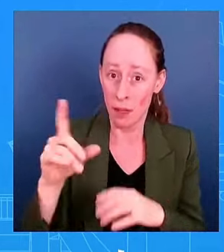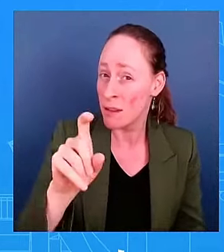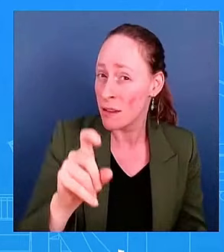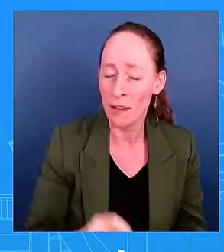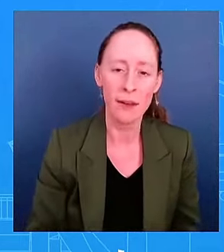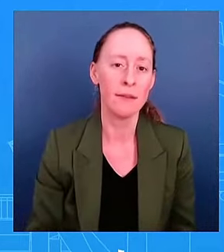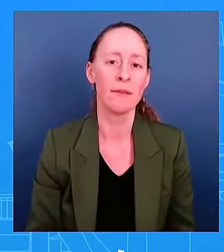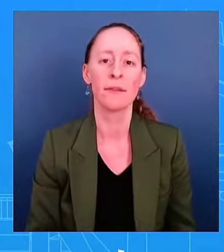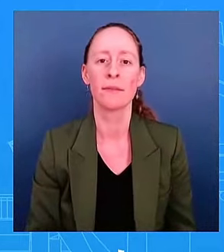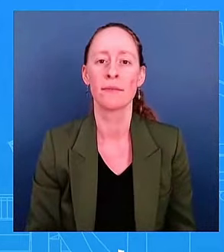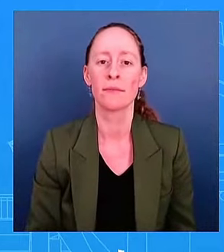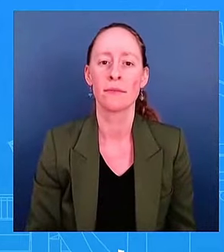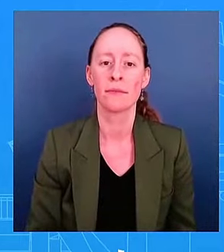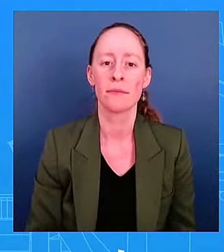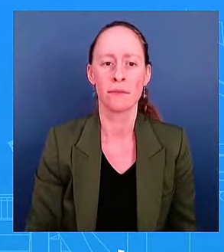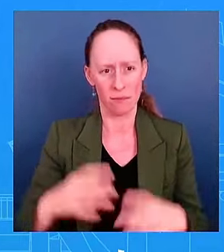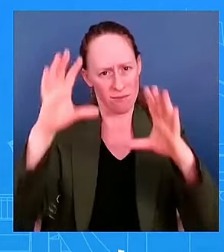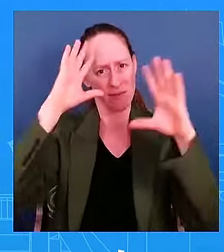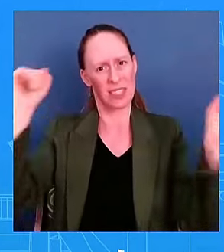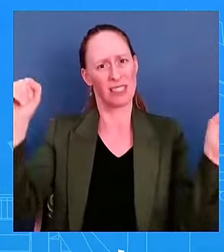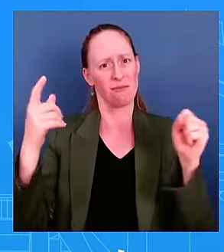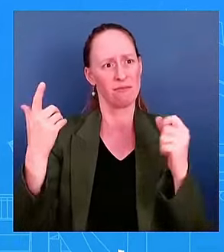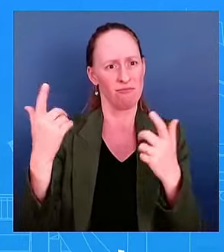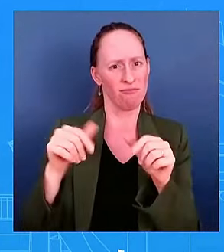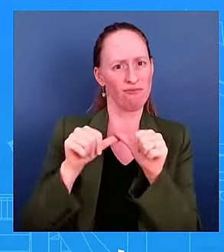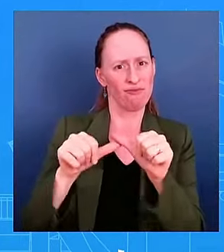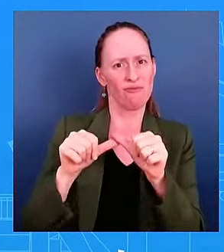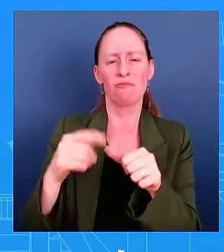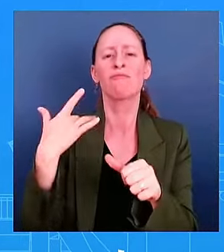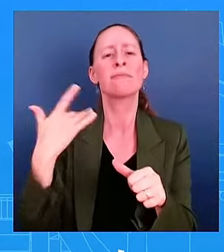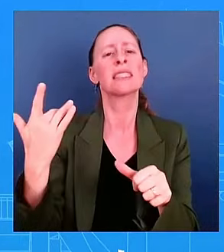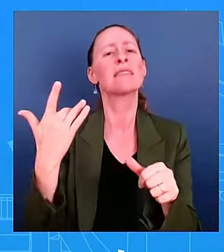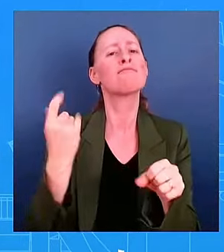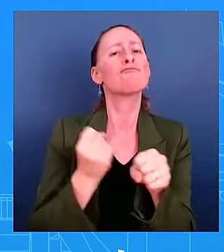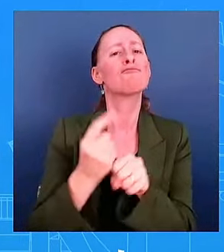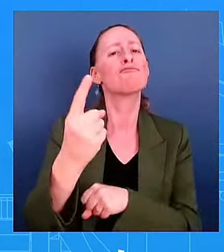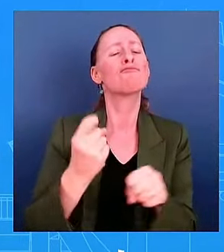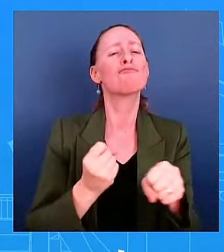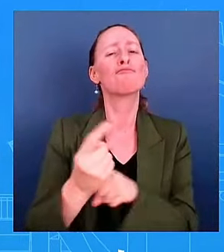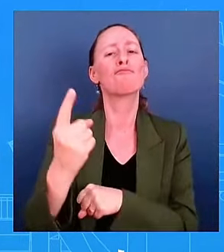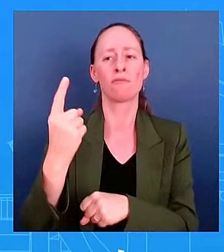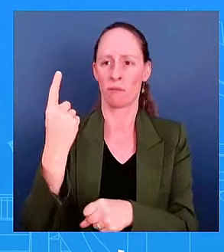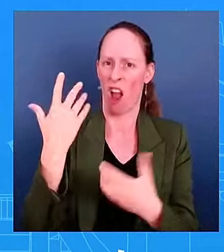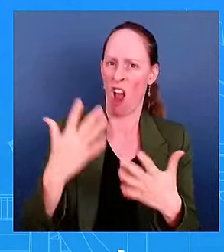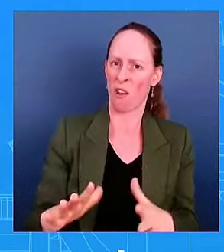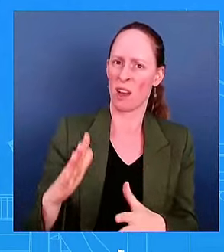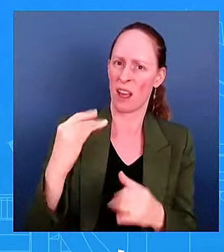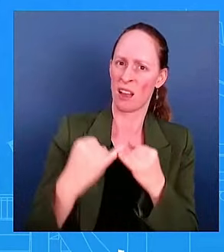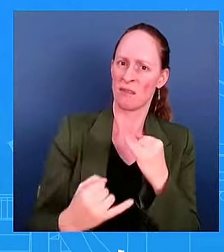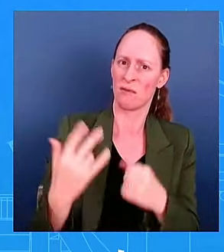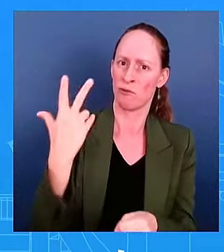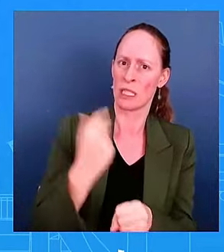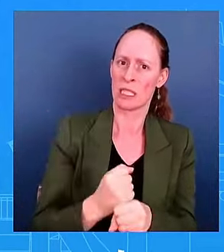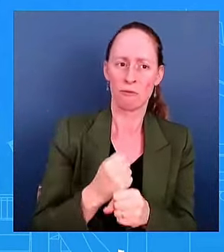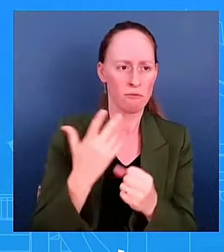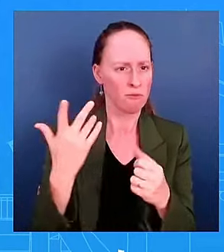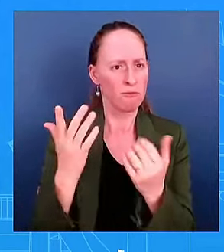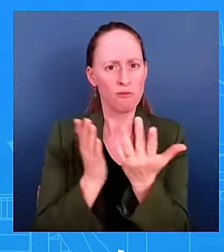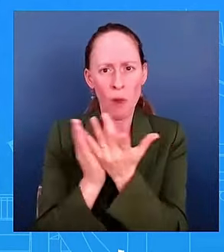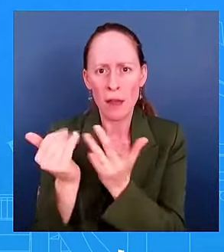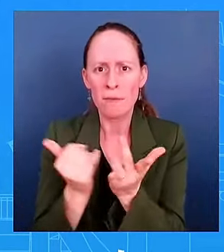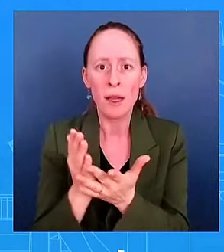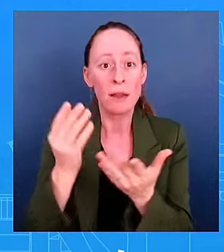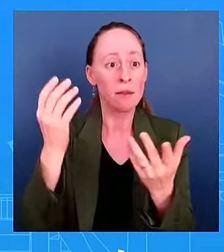has been transparent and it has been comprehensive. It has been one of the most transparent, we have been one of the most